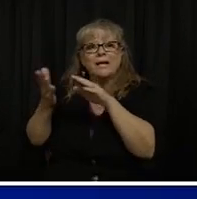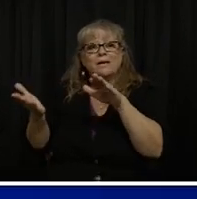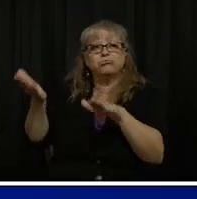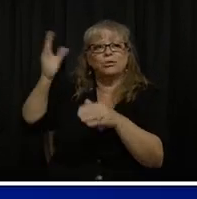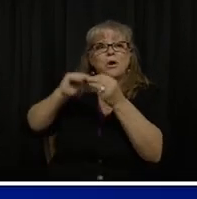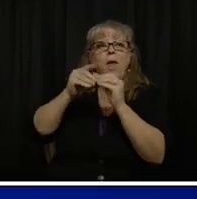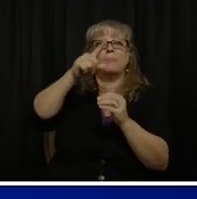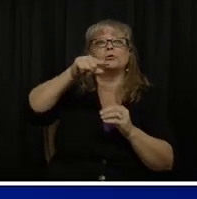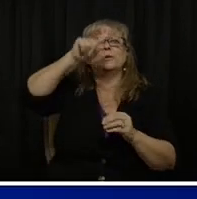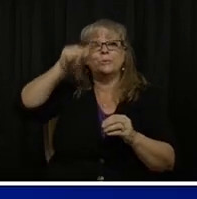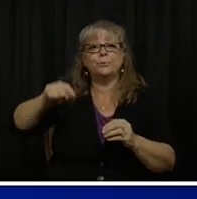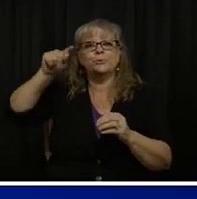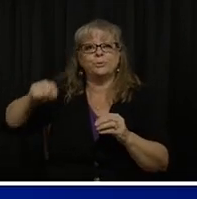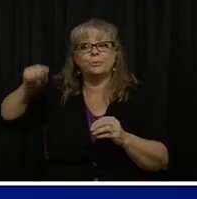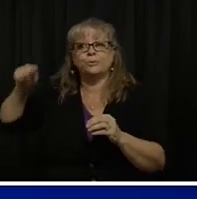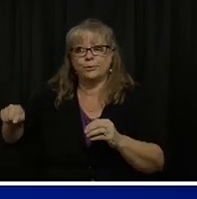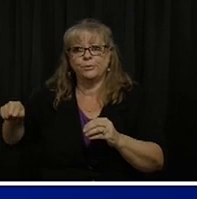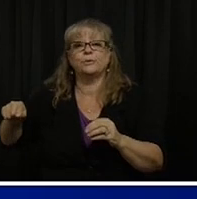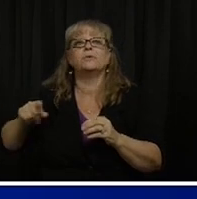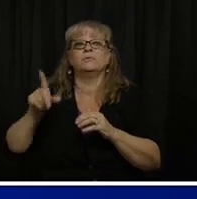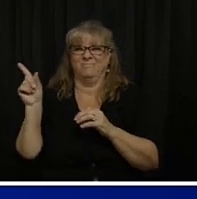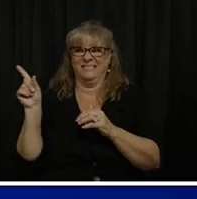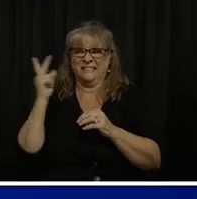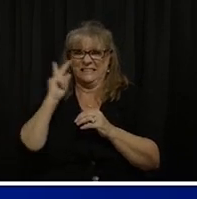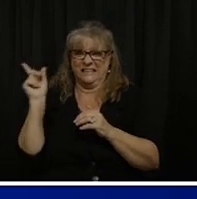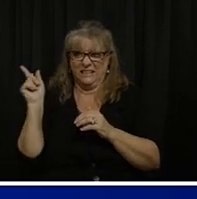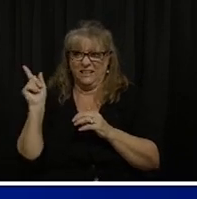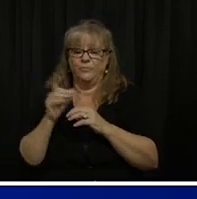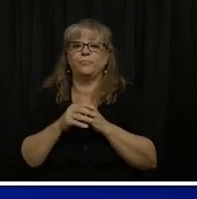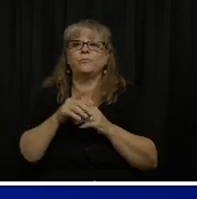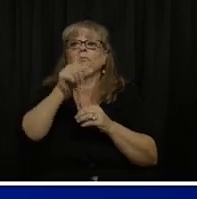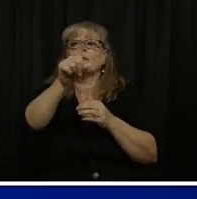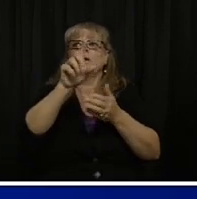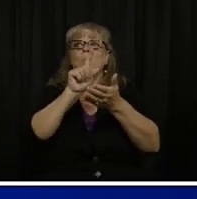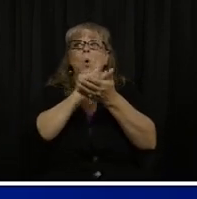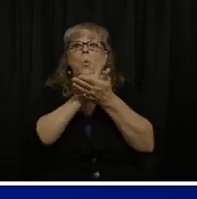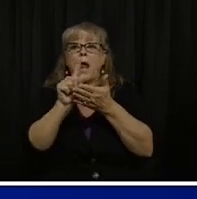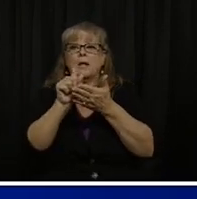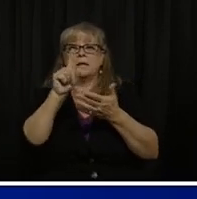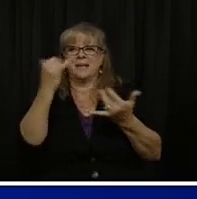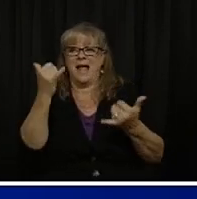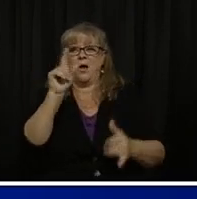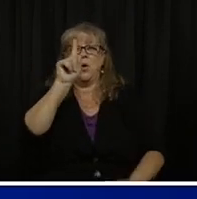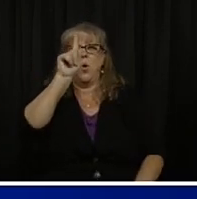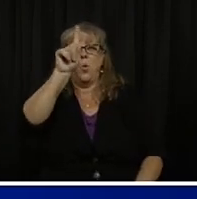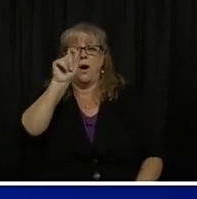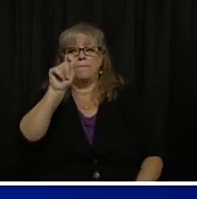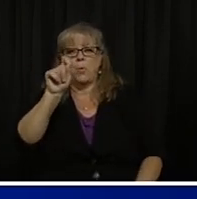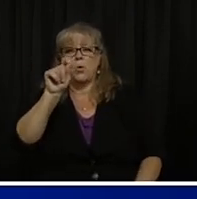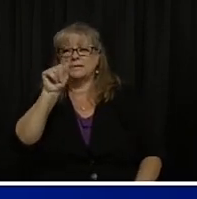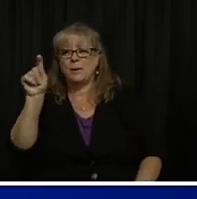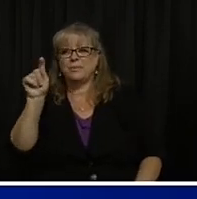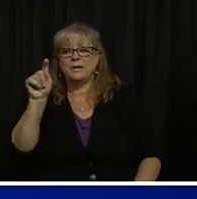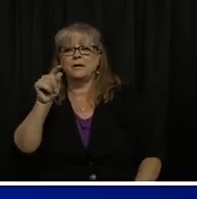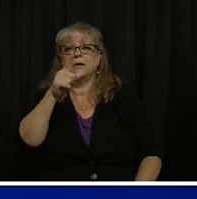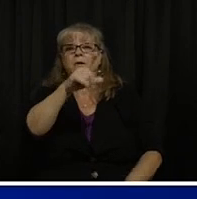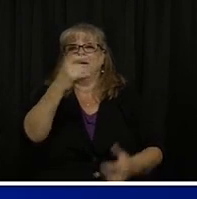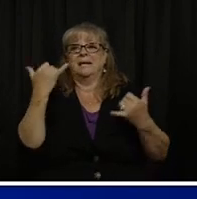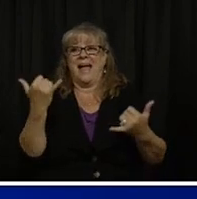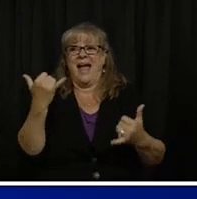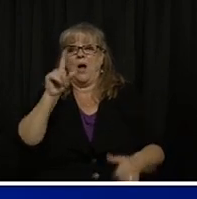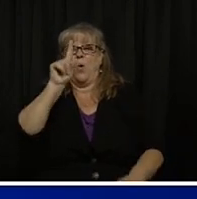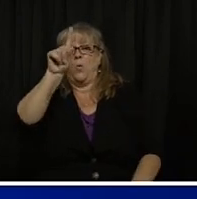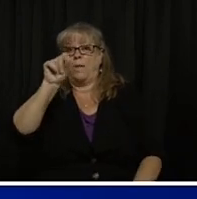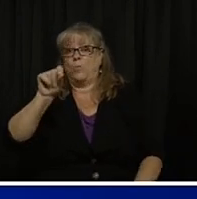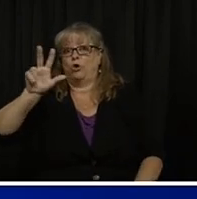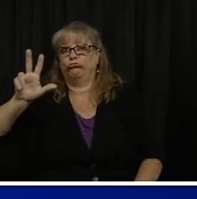than 1. Two weeks ago, it was just above 1. One week ago, it increased to around 1.3. And currently, we estimate that it